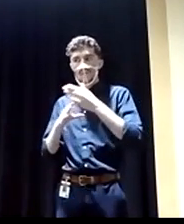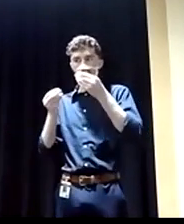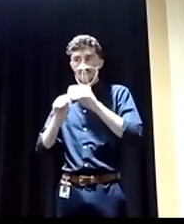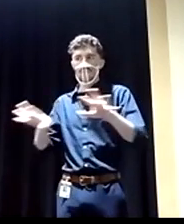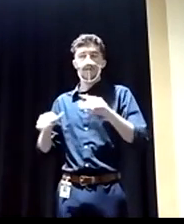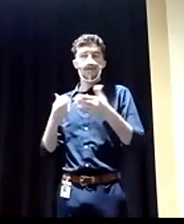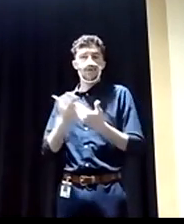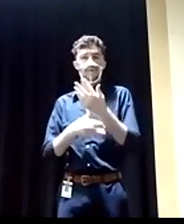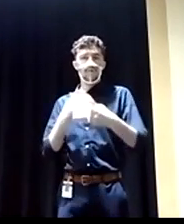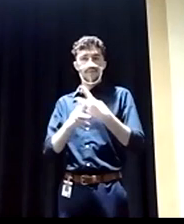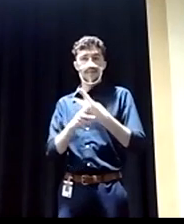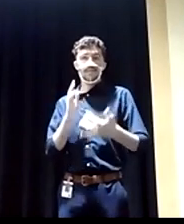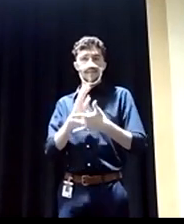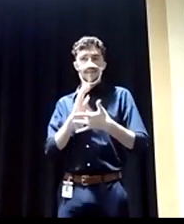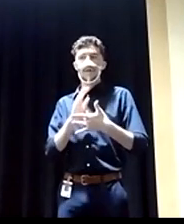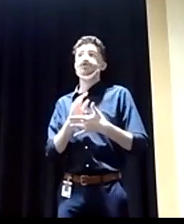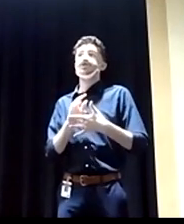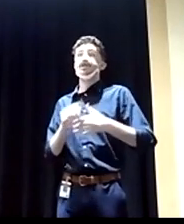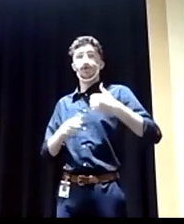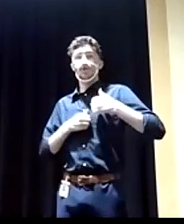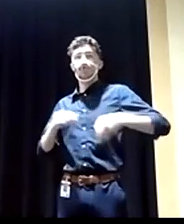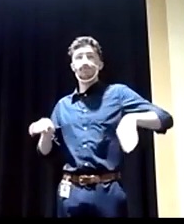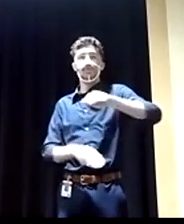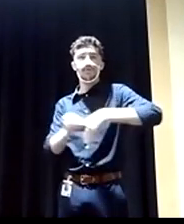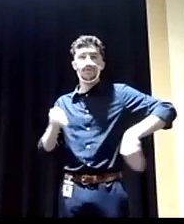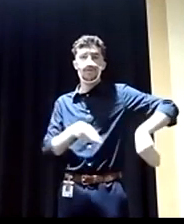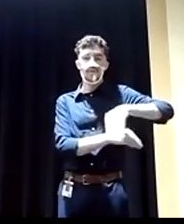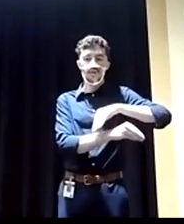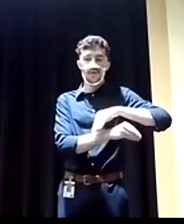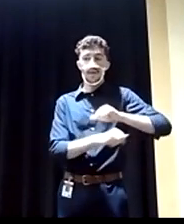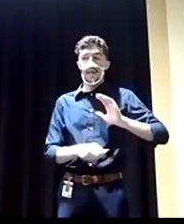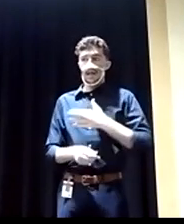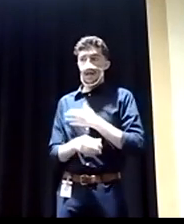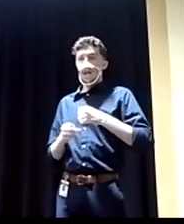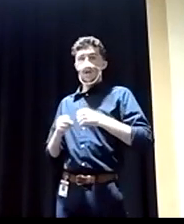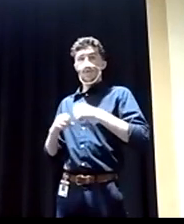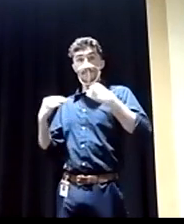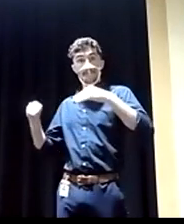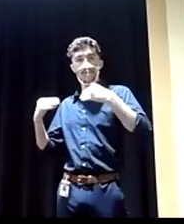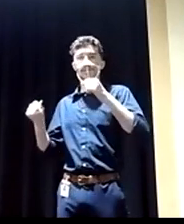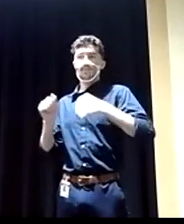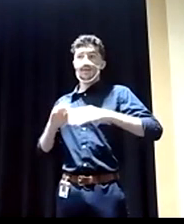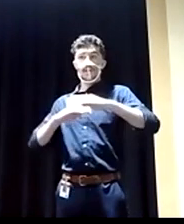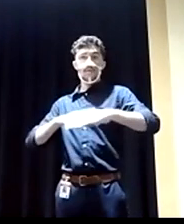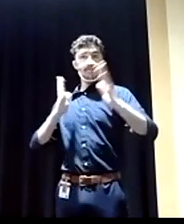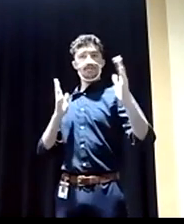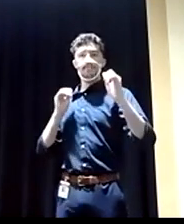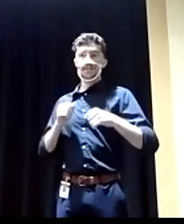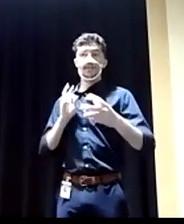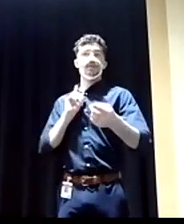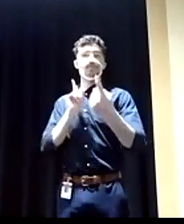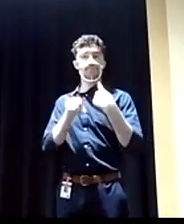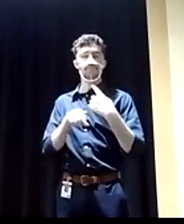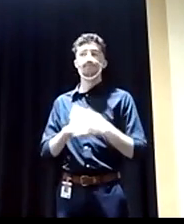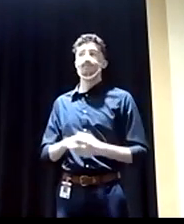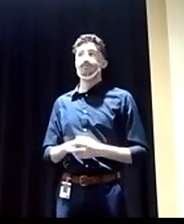our troops around, having trade agreements, opening our markets to them and theirs to us, we have a chance to establish a whole network of